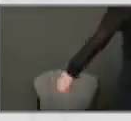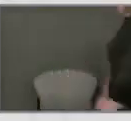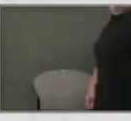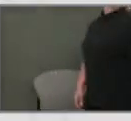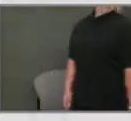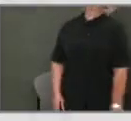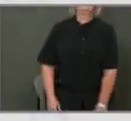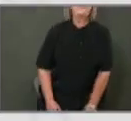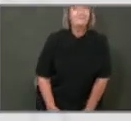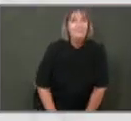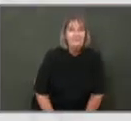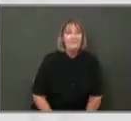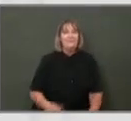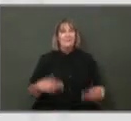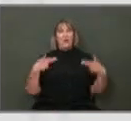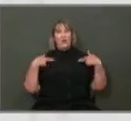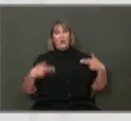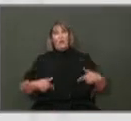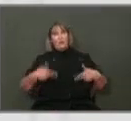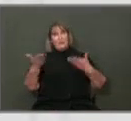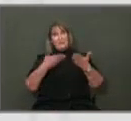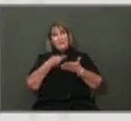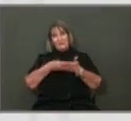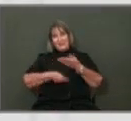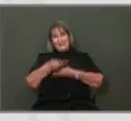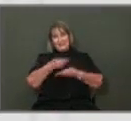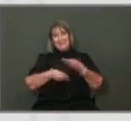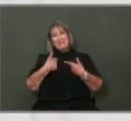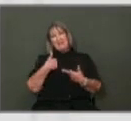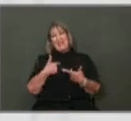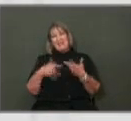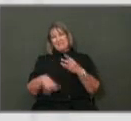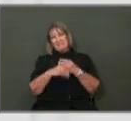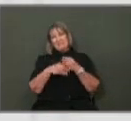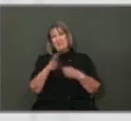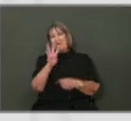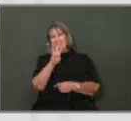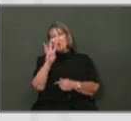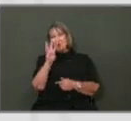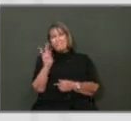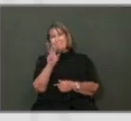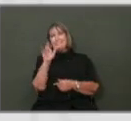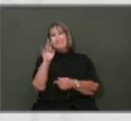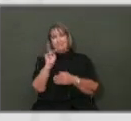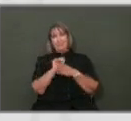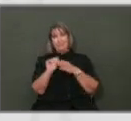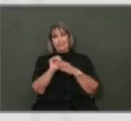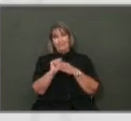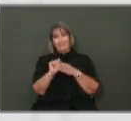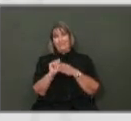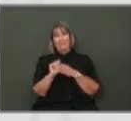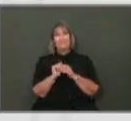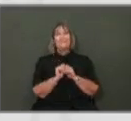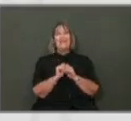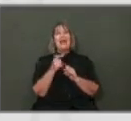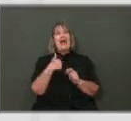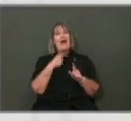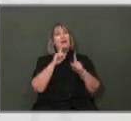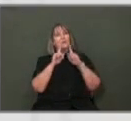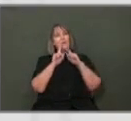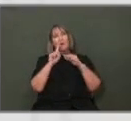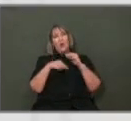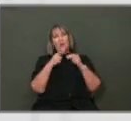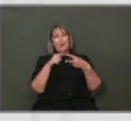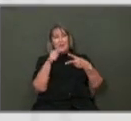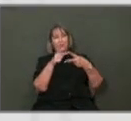Next human services budget has an additional almost $4 million, and I'll talk about the